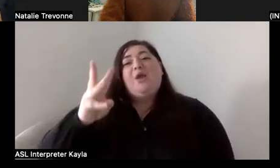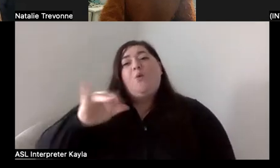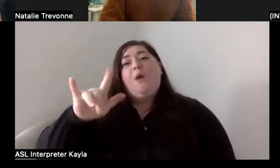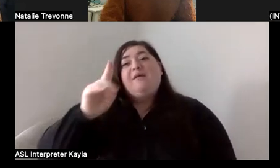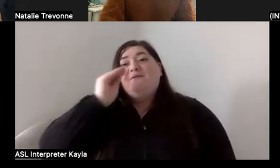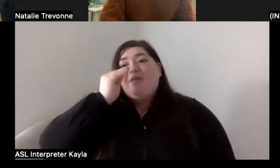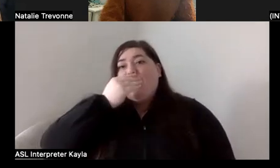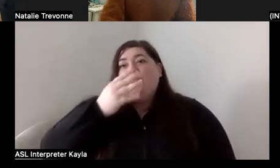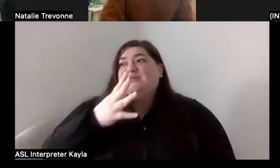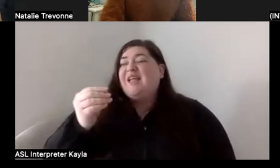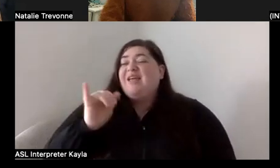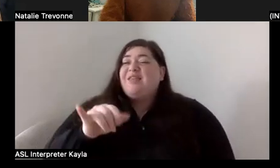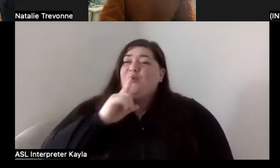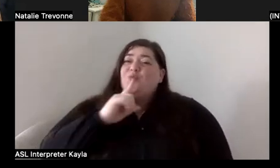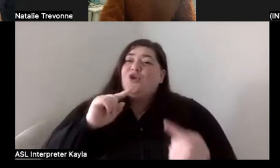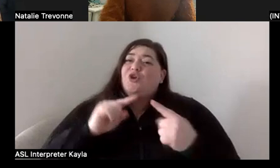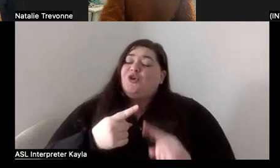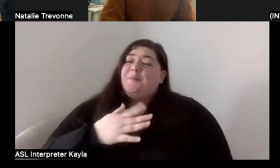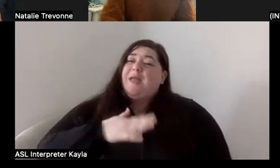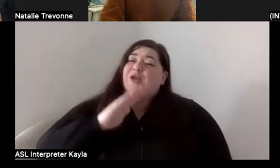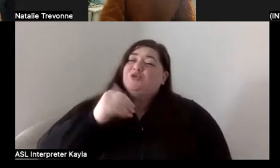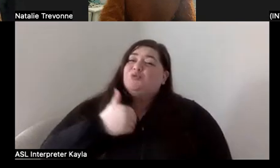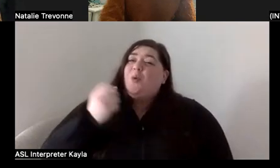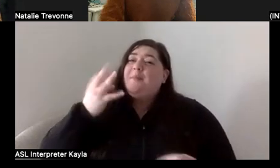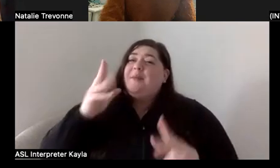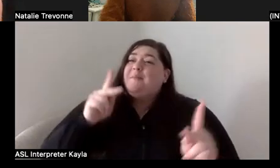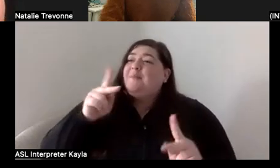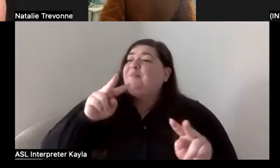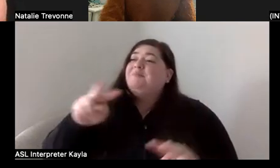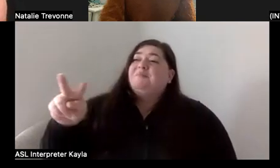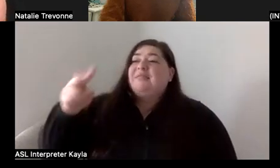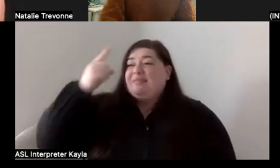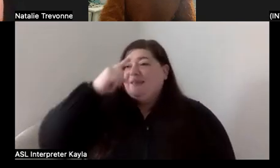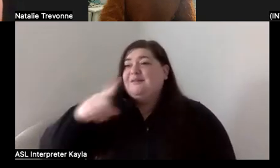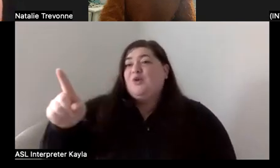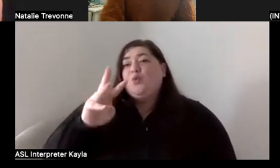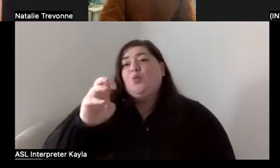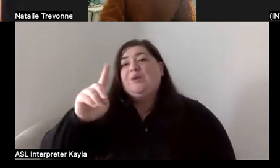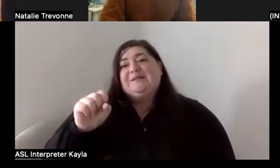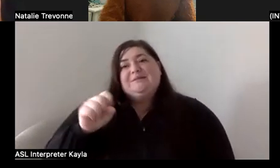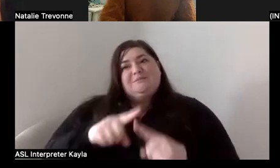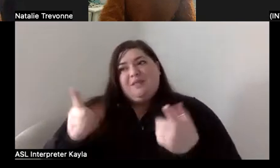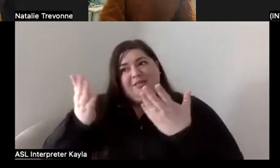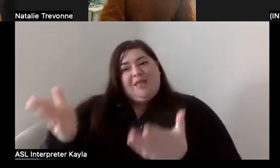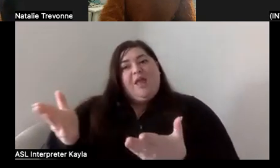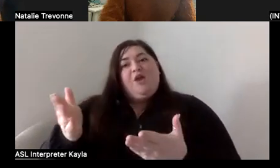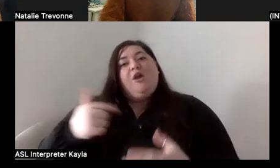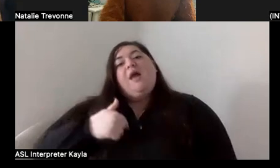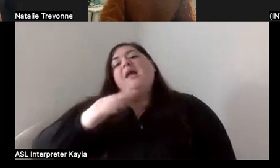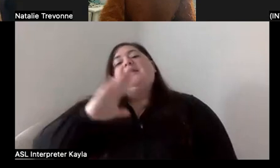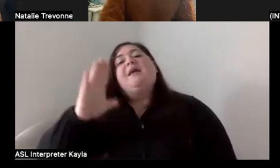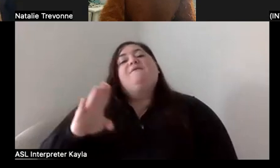soul to think of how many people look at them as weeds, but, you know, they exist. And it's like, I never really